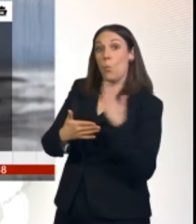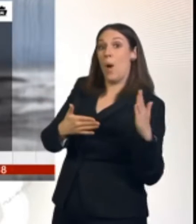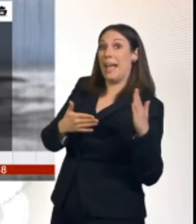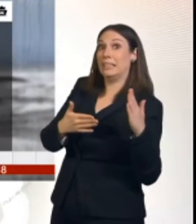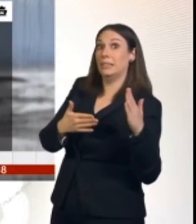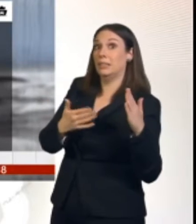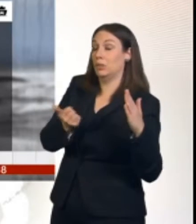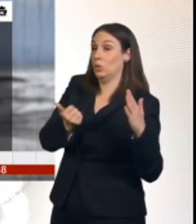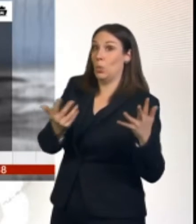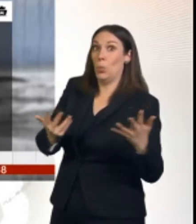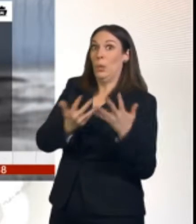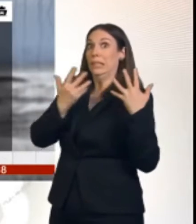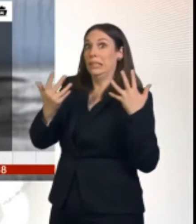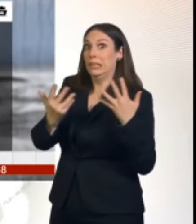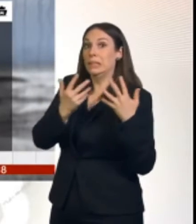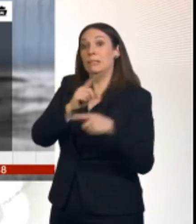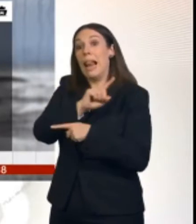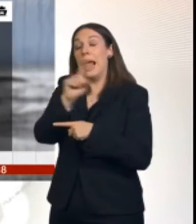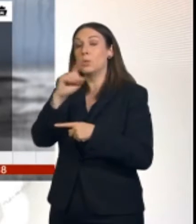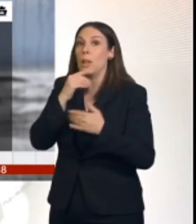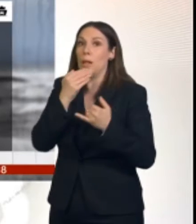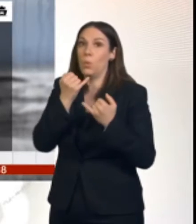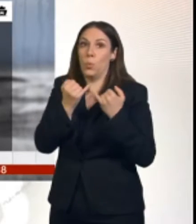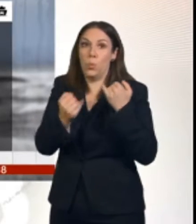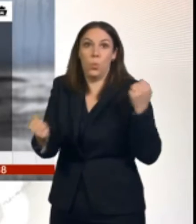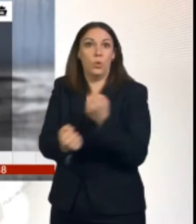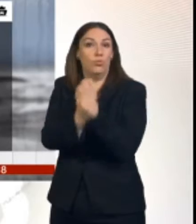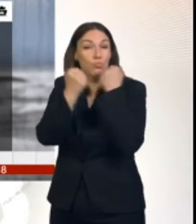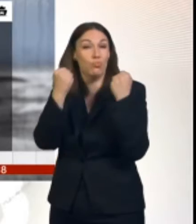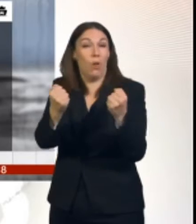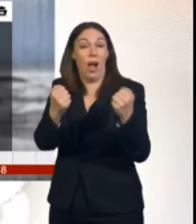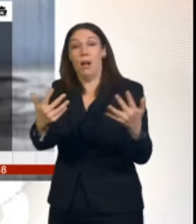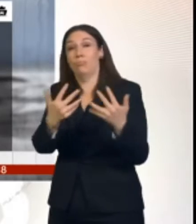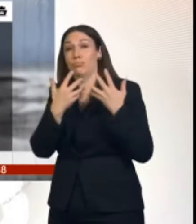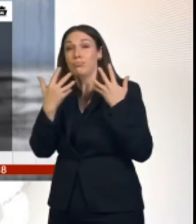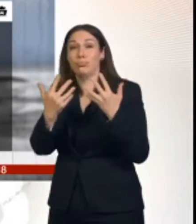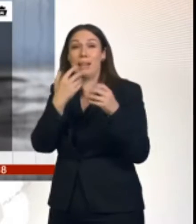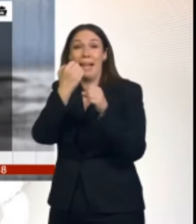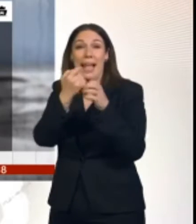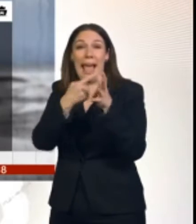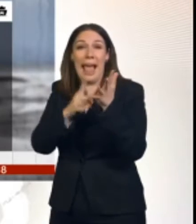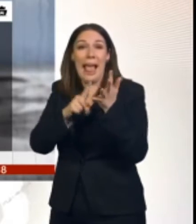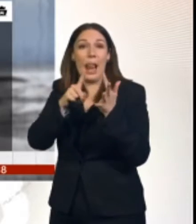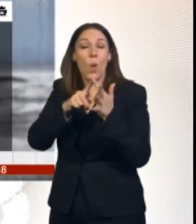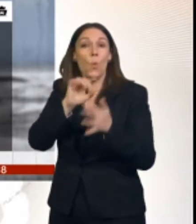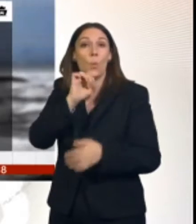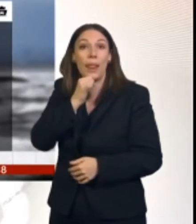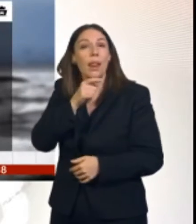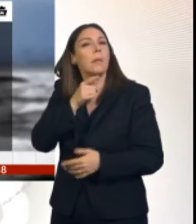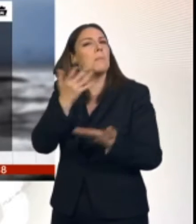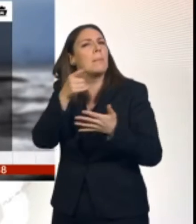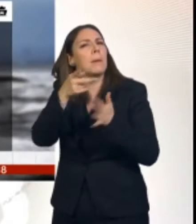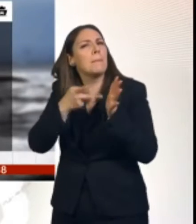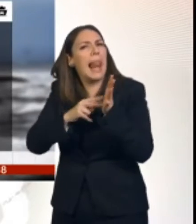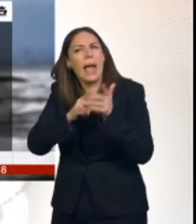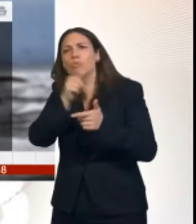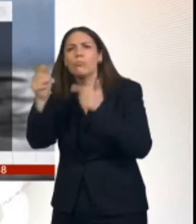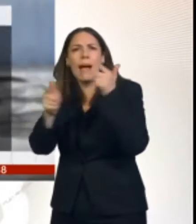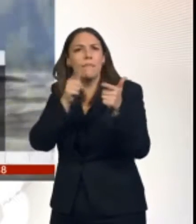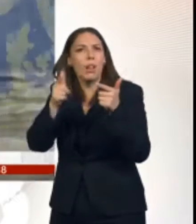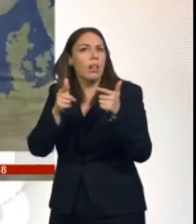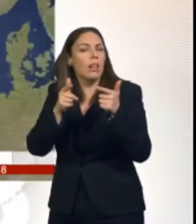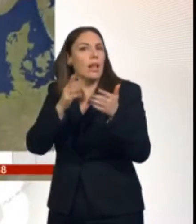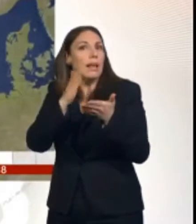pick up further widespread gales, if not severe gales, developing later. If you're on the move, BBC local radio, best port of call for any potential travel